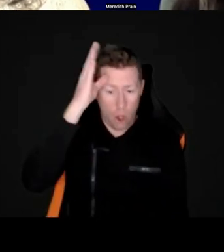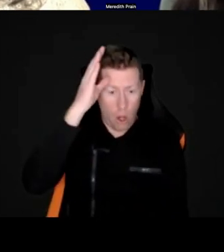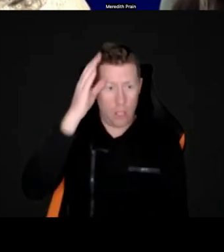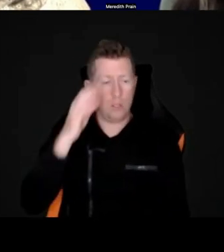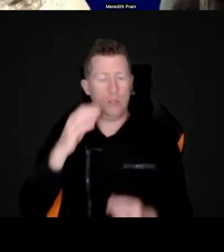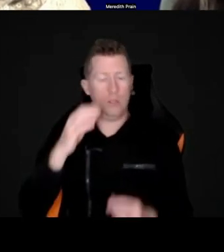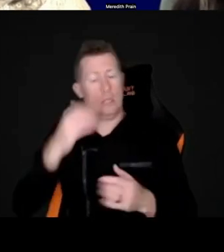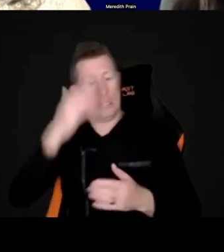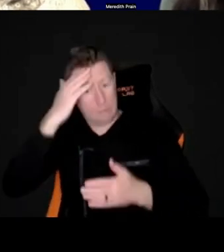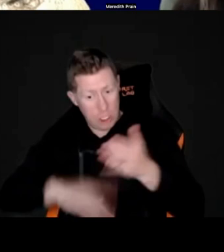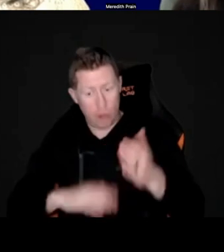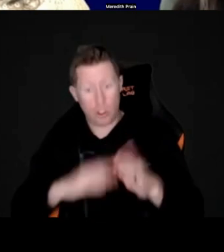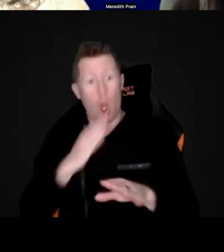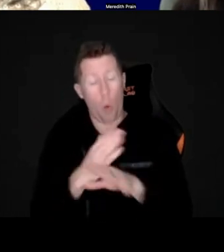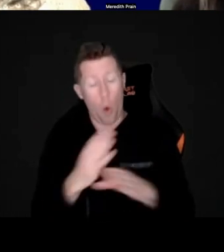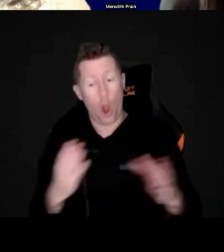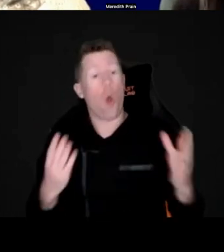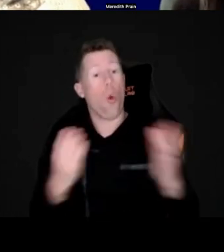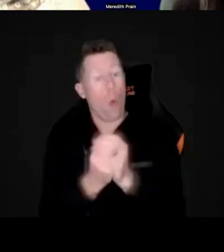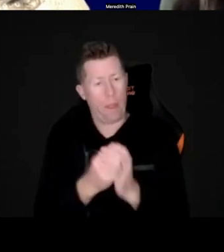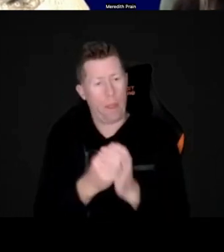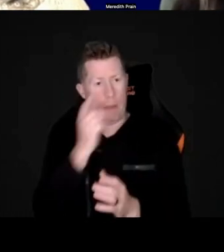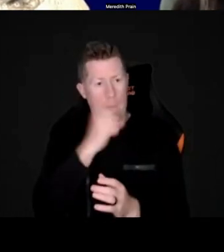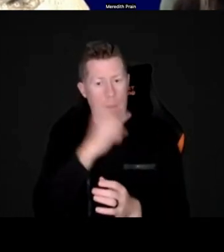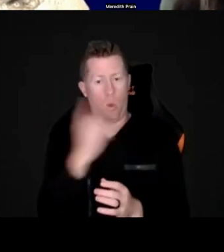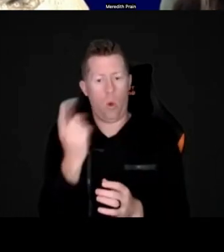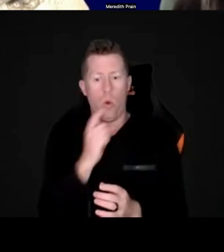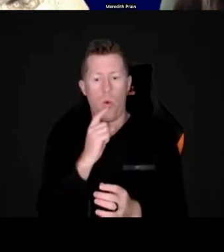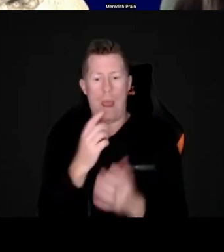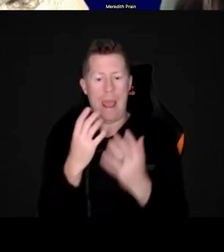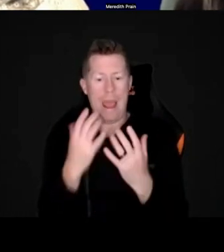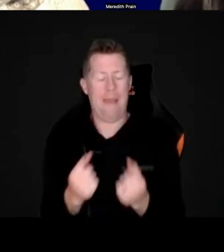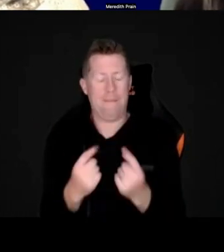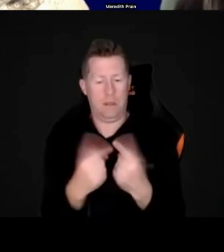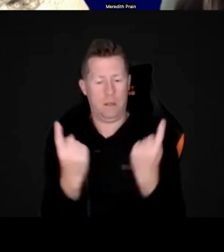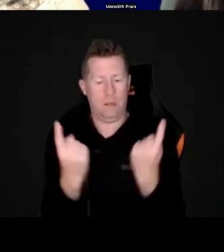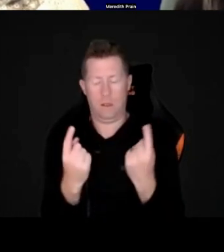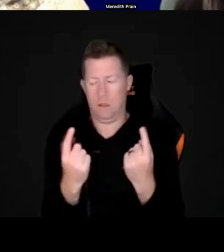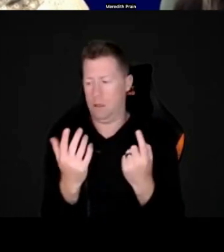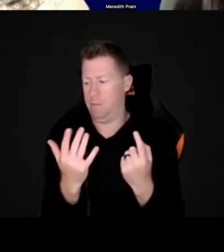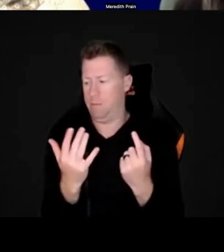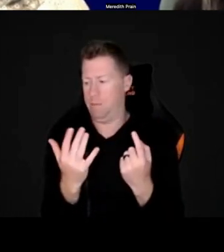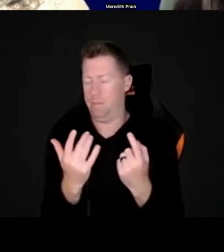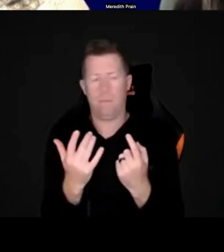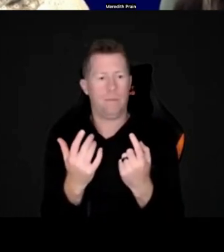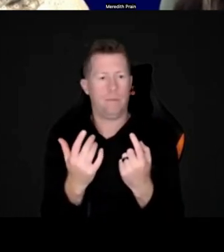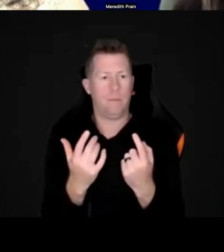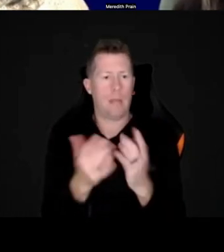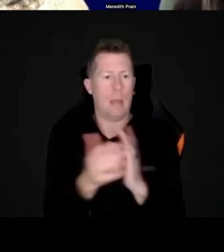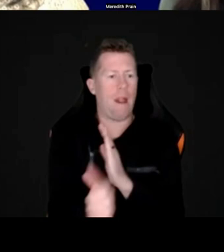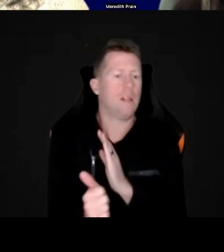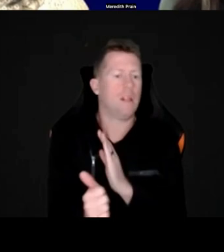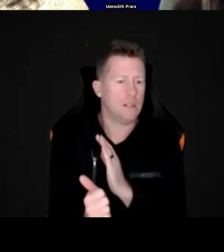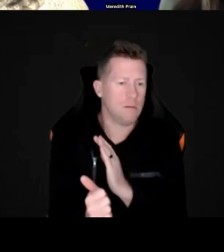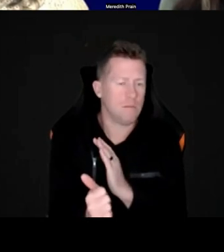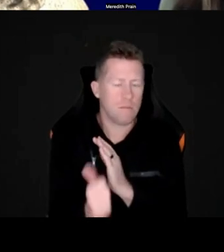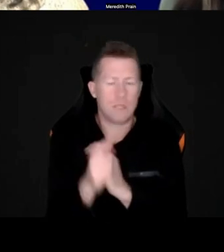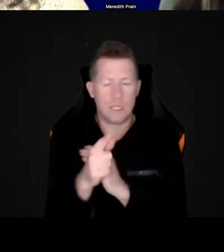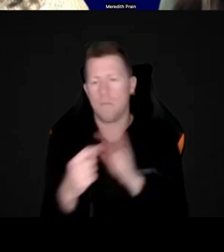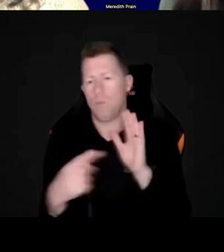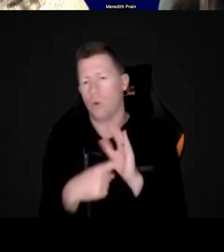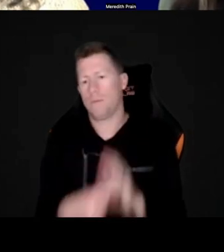people with various, um, with various, uh, abilities. I think that's really important.